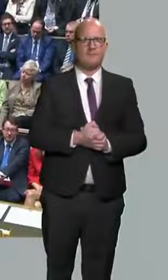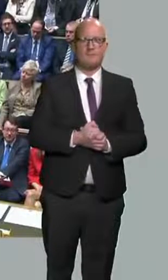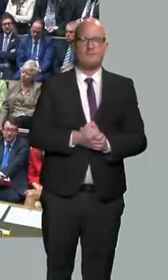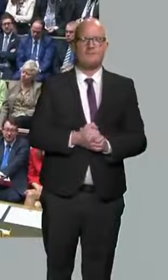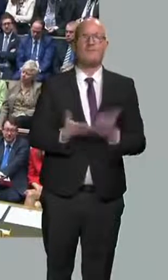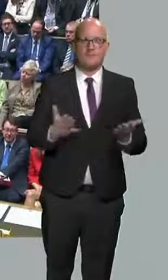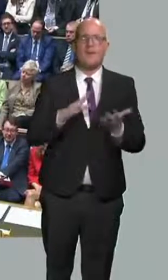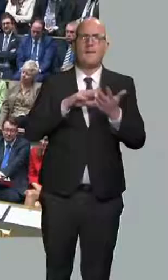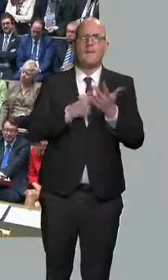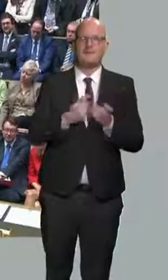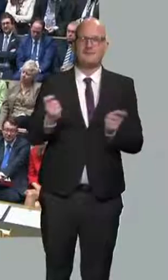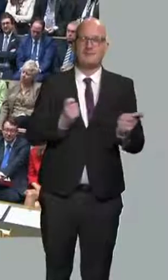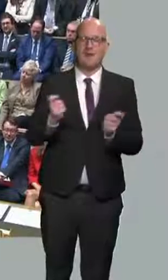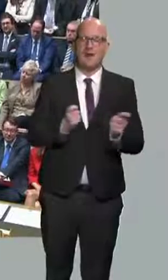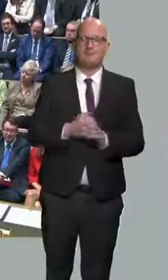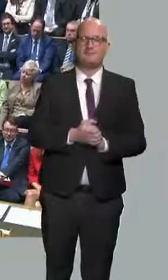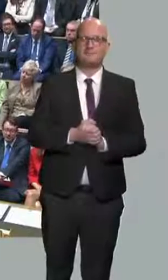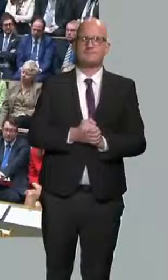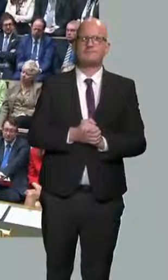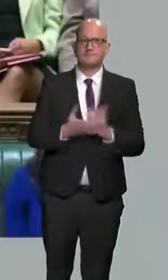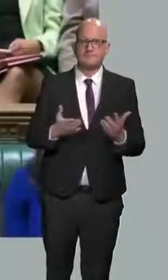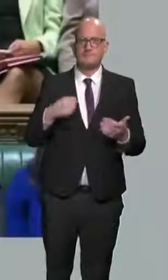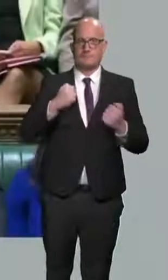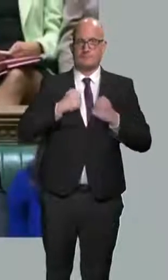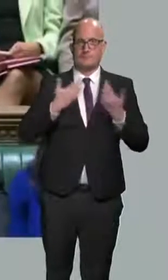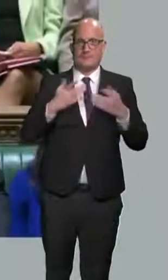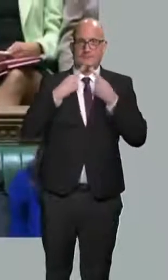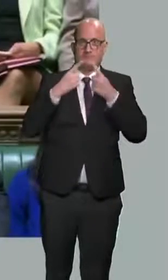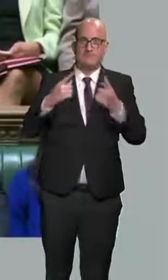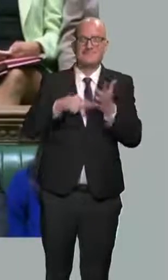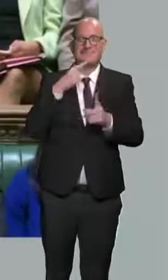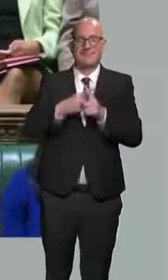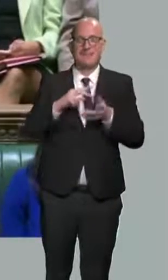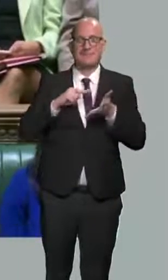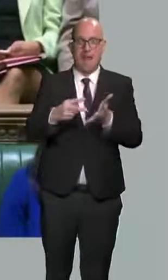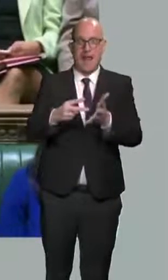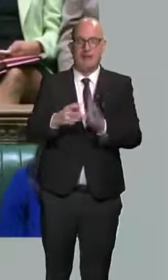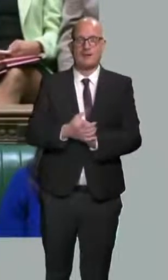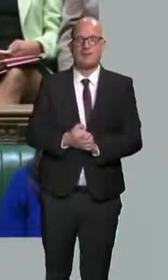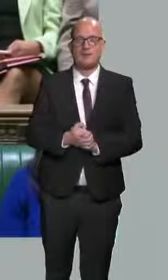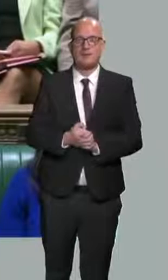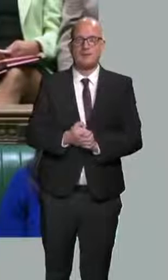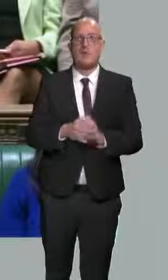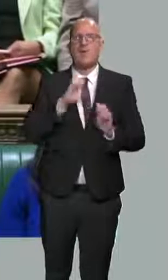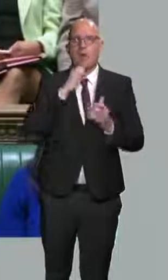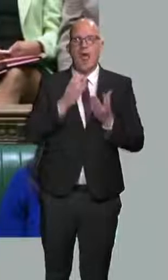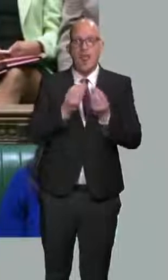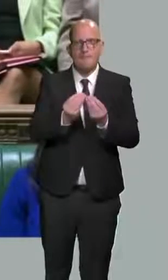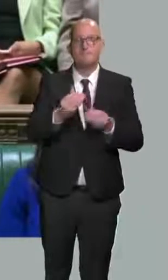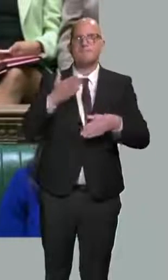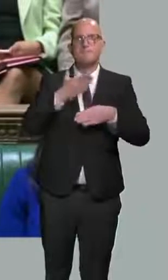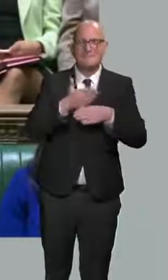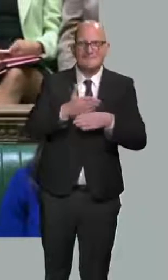Mr Speaker, the tax plan I have announced today will help people and businesses deal